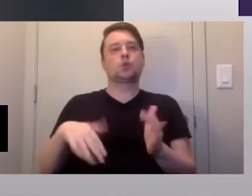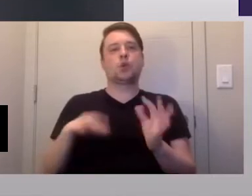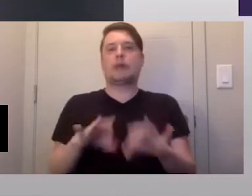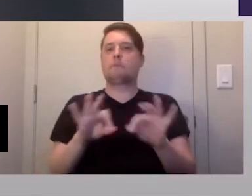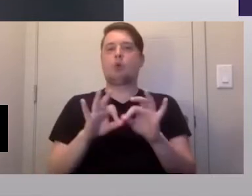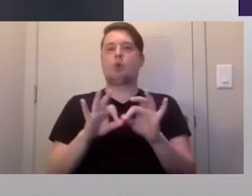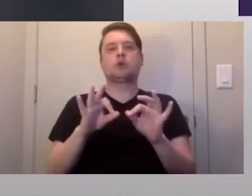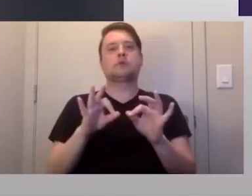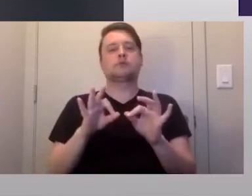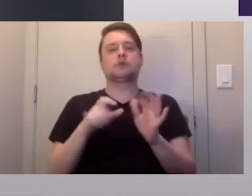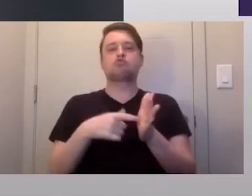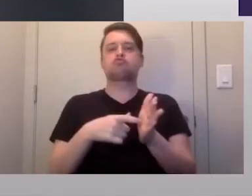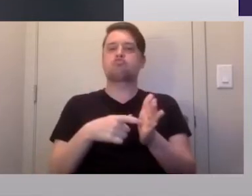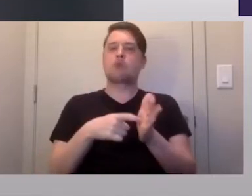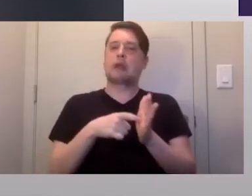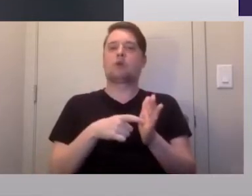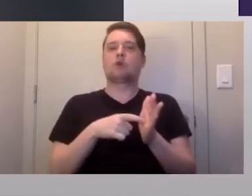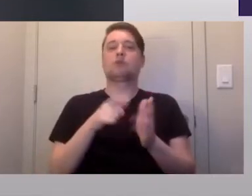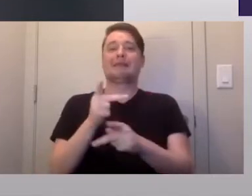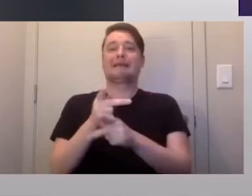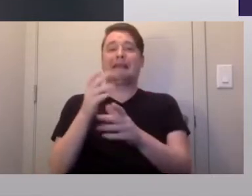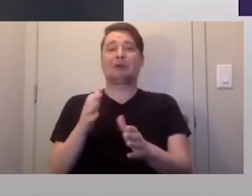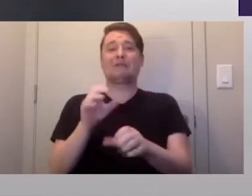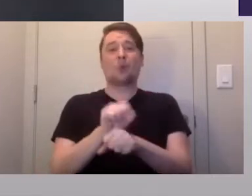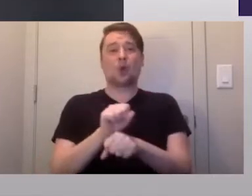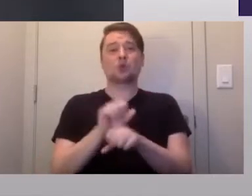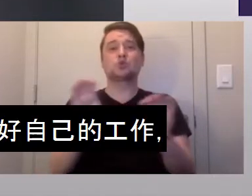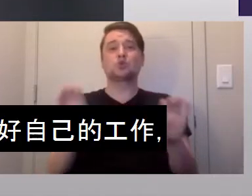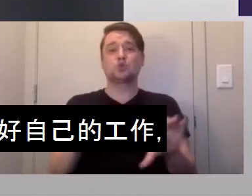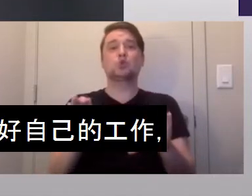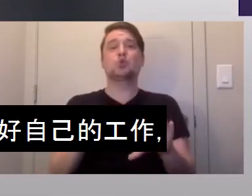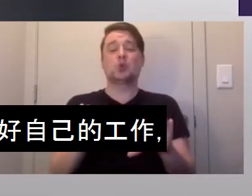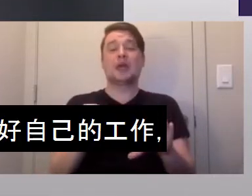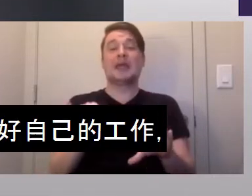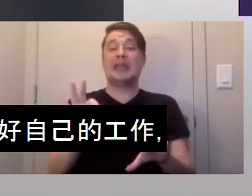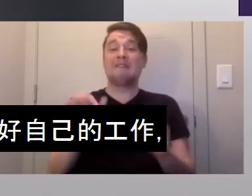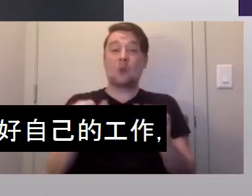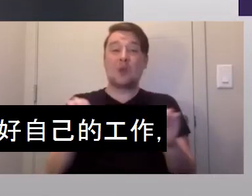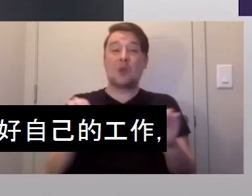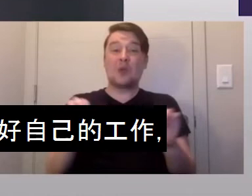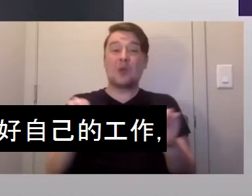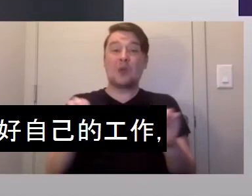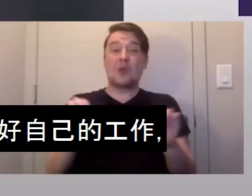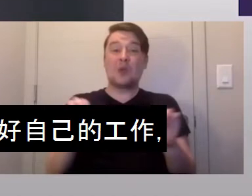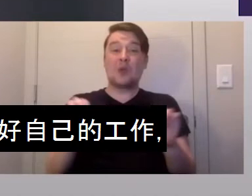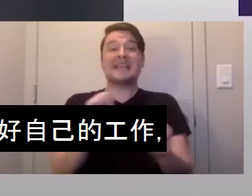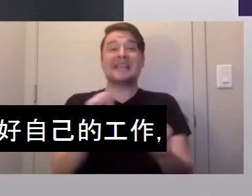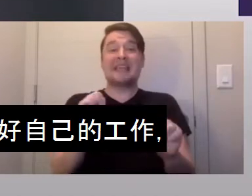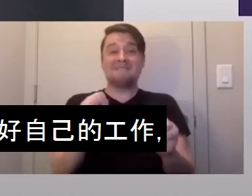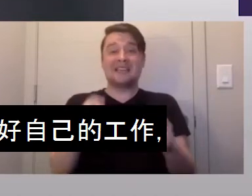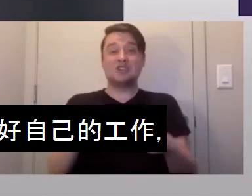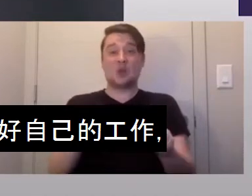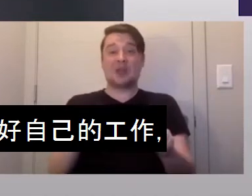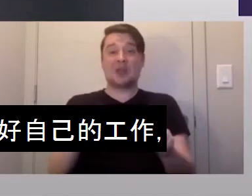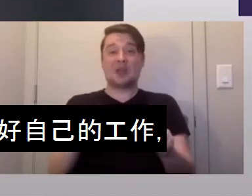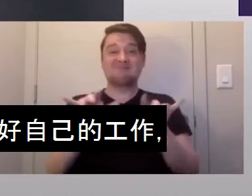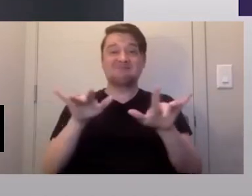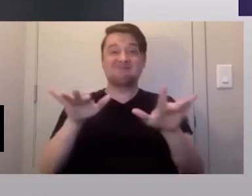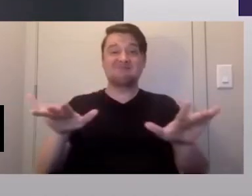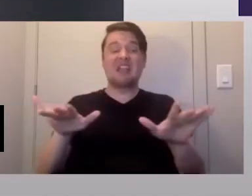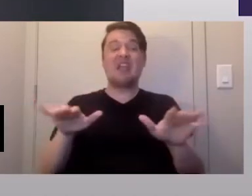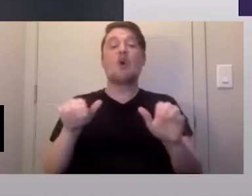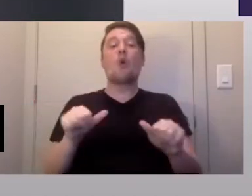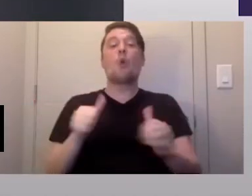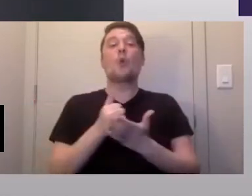critical at this moment in time the work that caregivers do. Because if we can do our job safely during this pandemic, we can